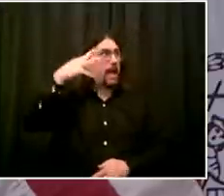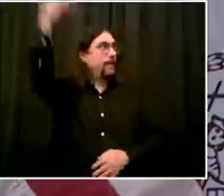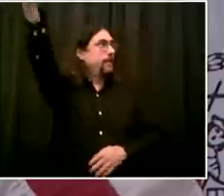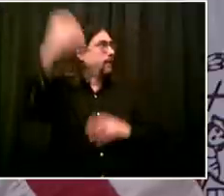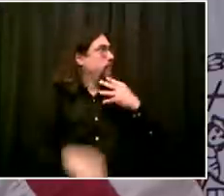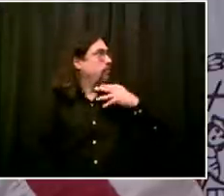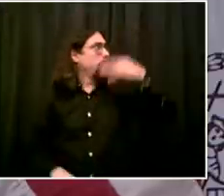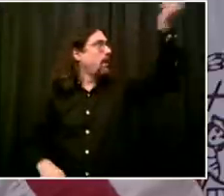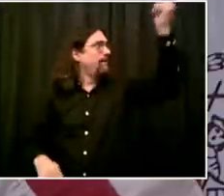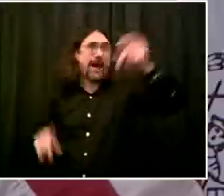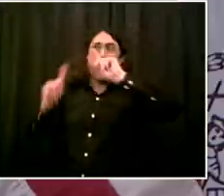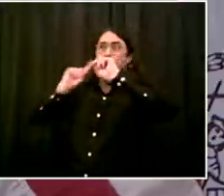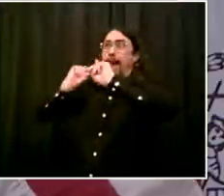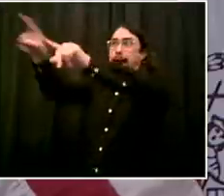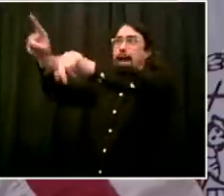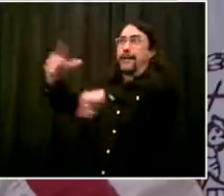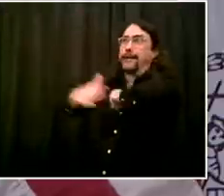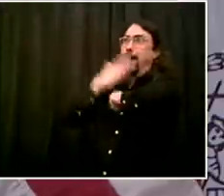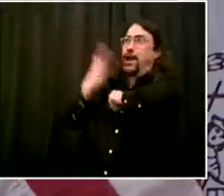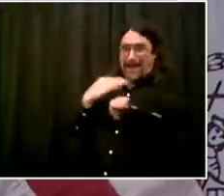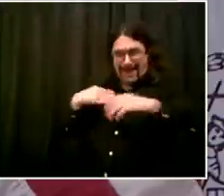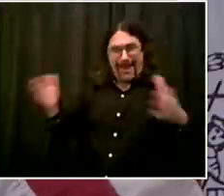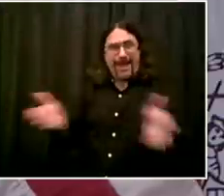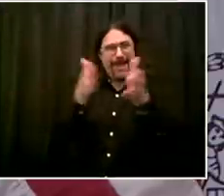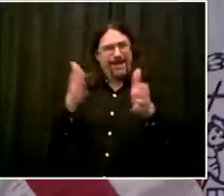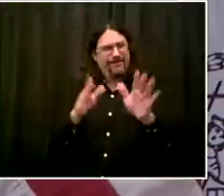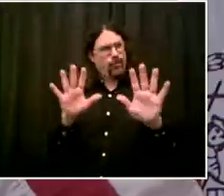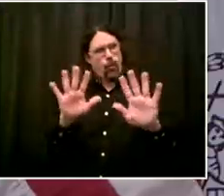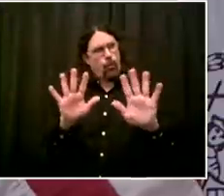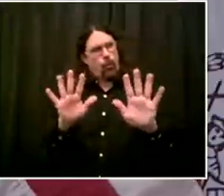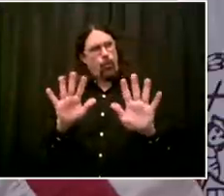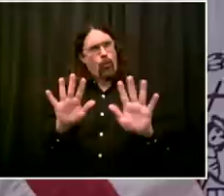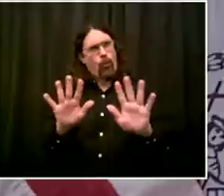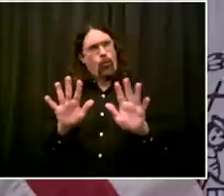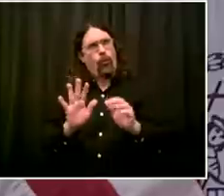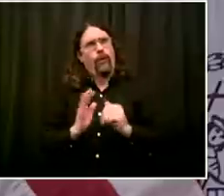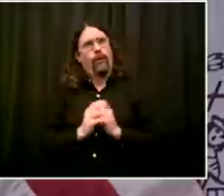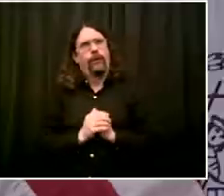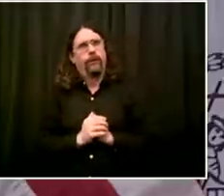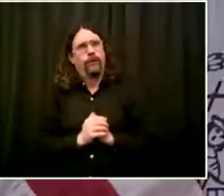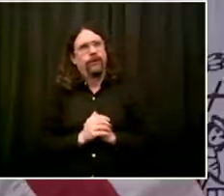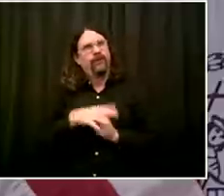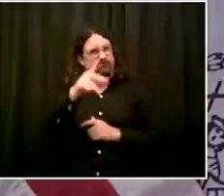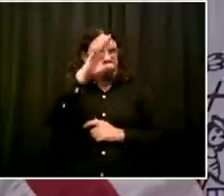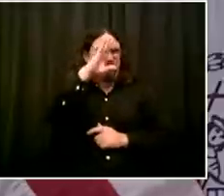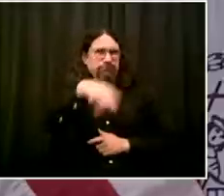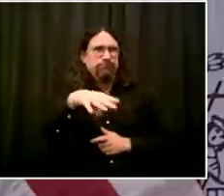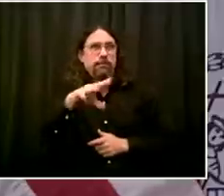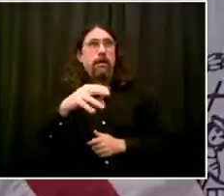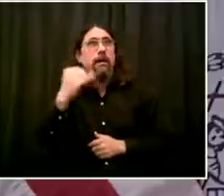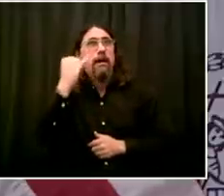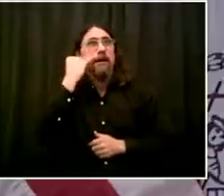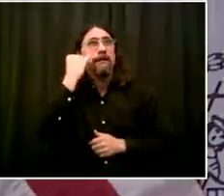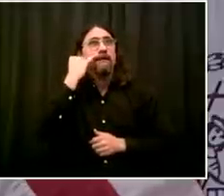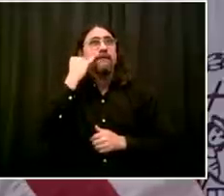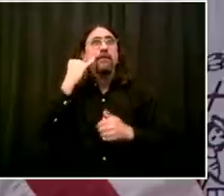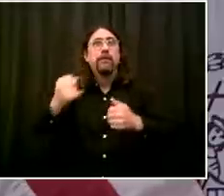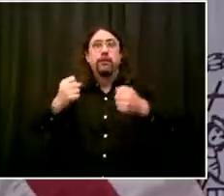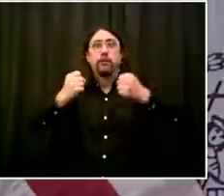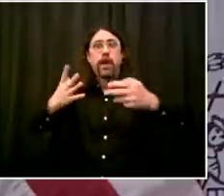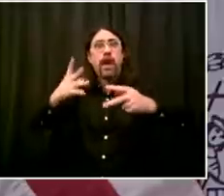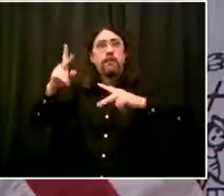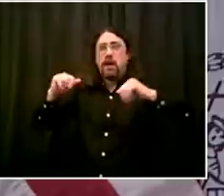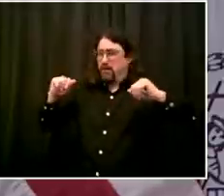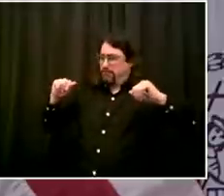know if you're going to be able to even get on the beach. I think we're all learning to be hyperlocal and there's, you know, things about